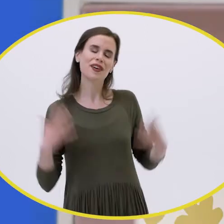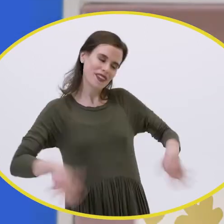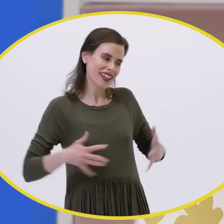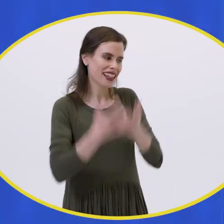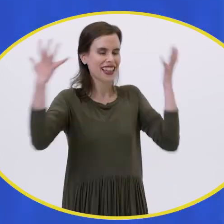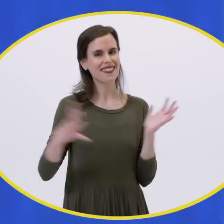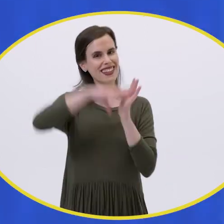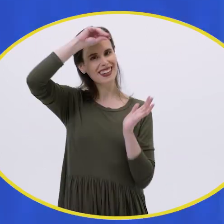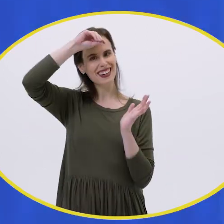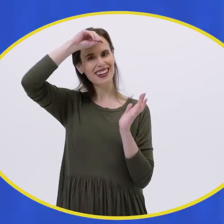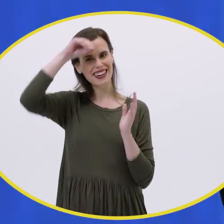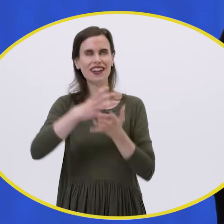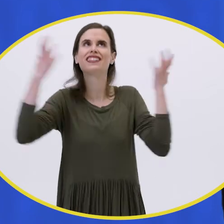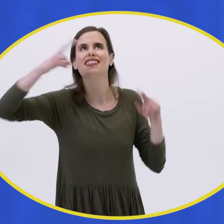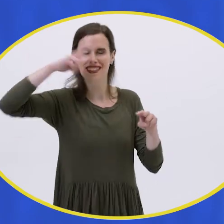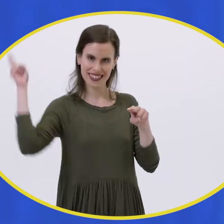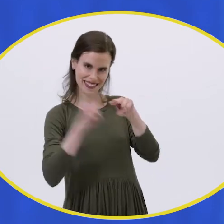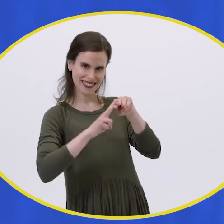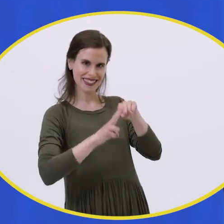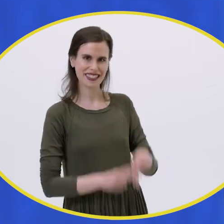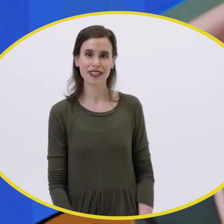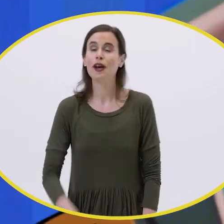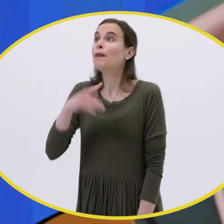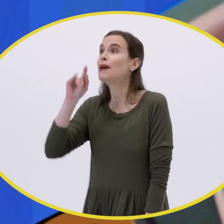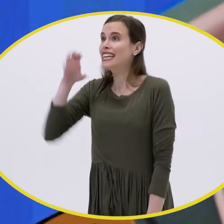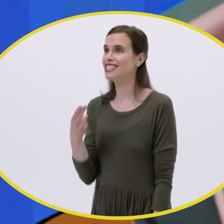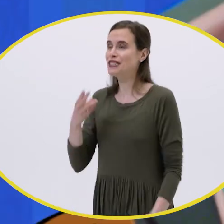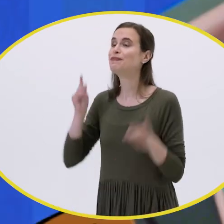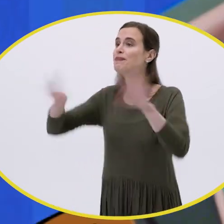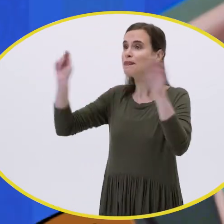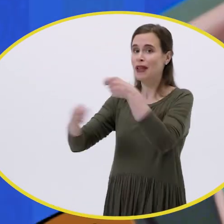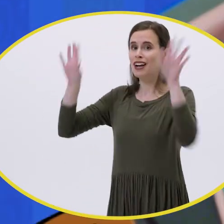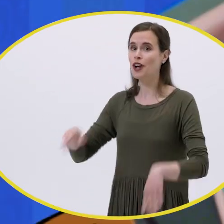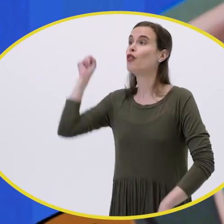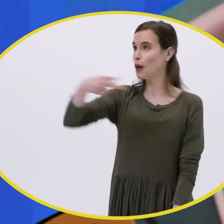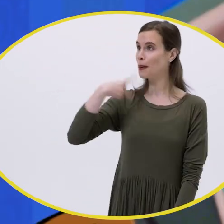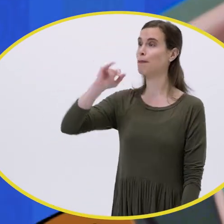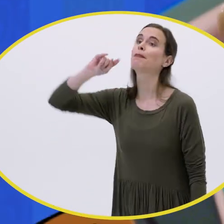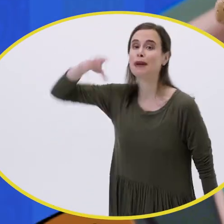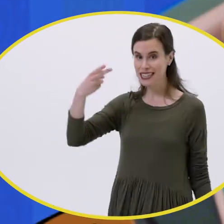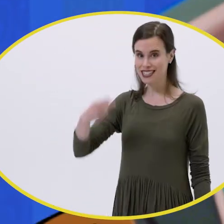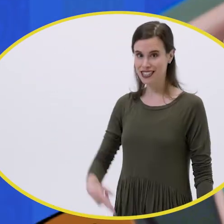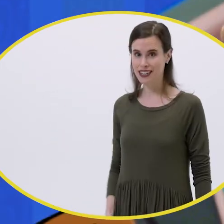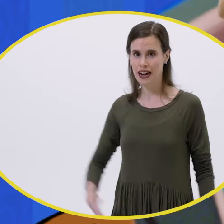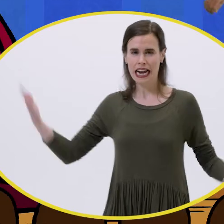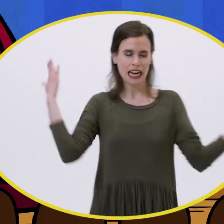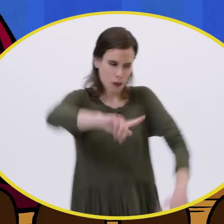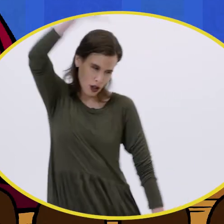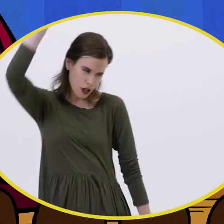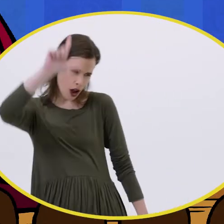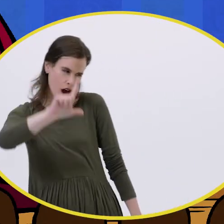That was a lot of learning, with a lot of fun. Pitches! Quick, maestro, throw me a pitch.